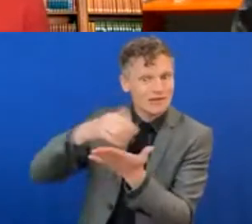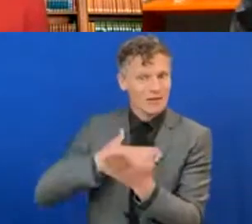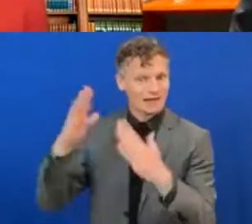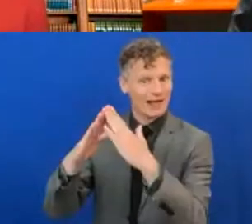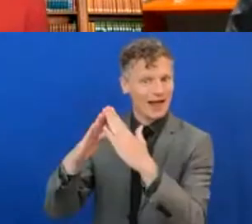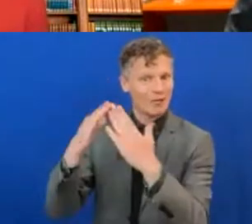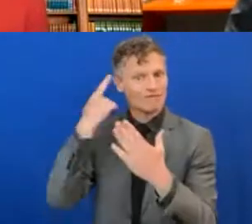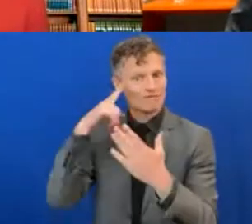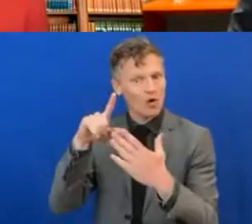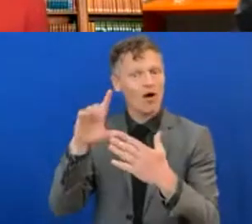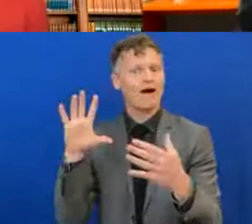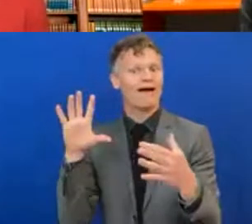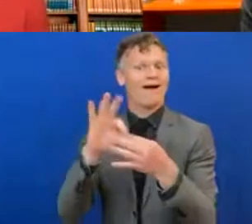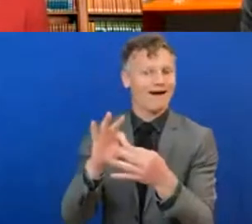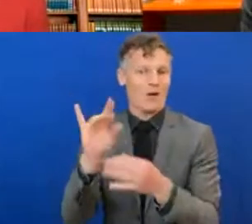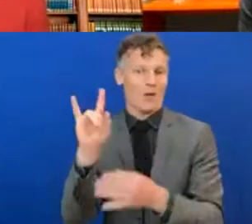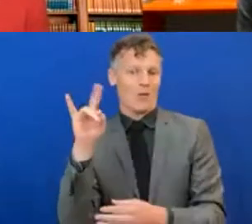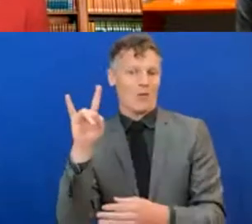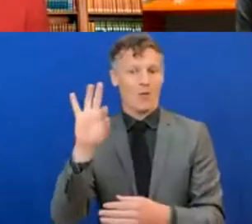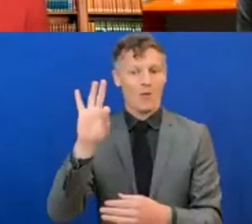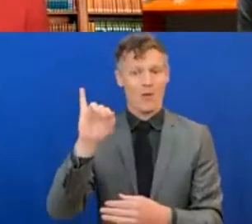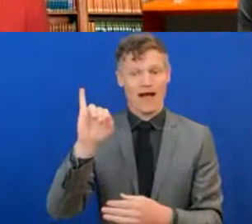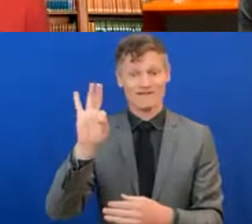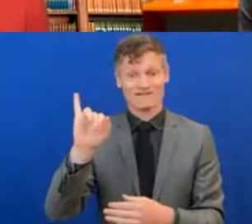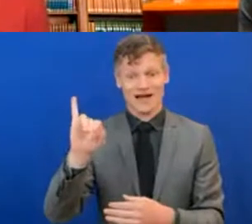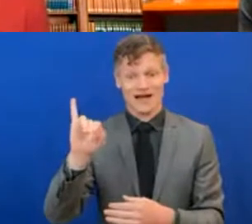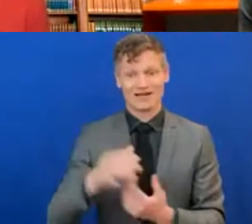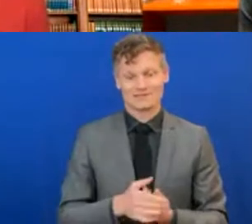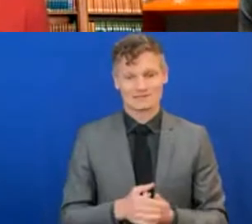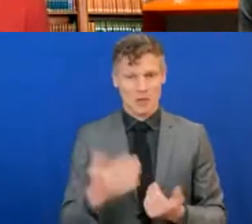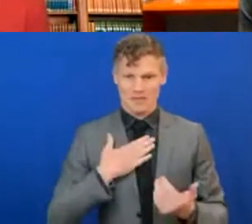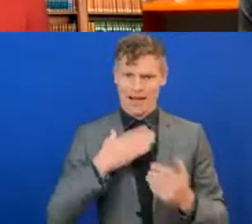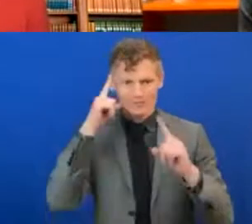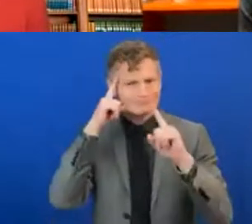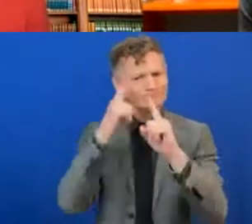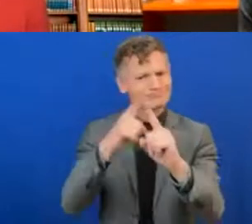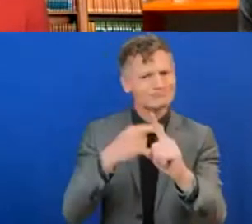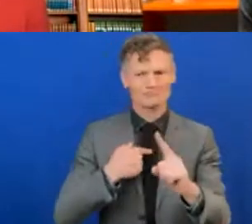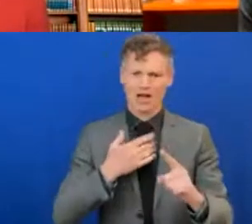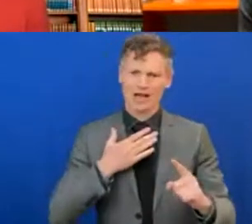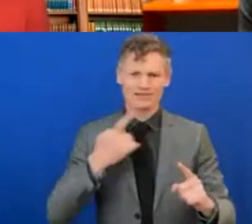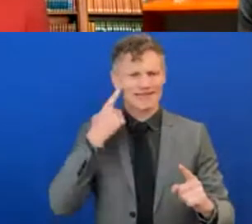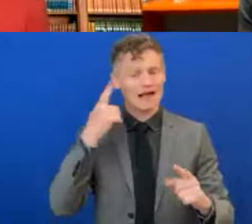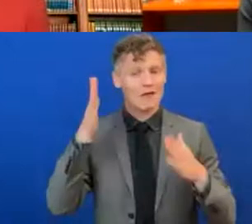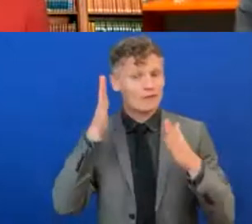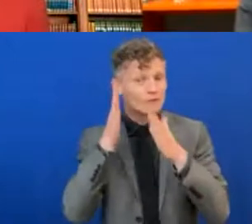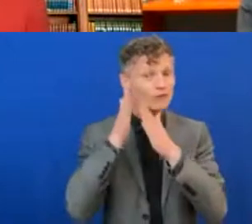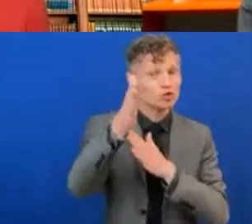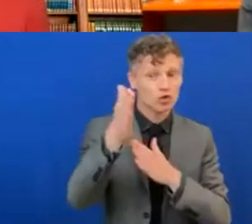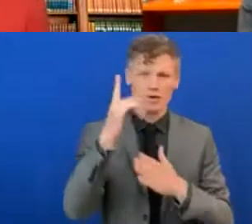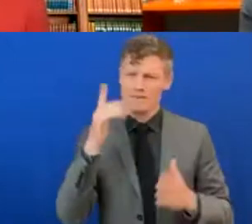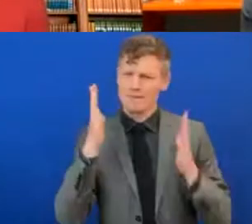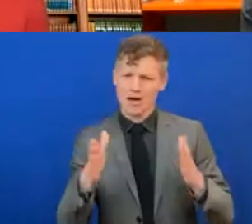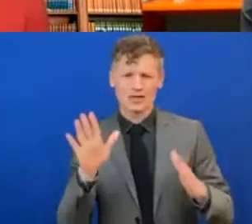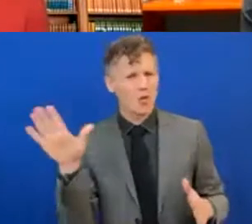my ask for everyone here today, is to understand that, I think, as we move into the future, broadband is going to be as vital to the social